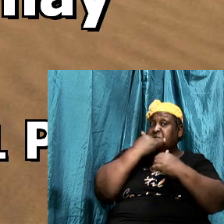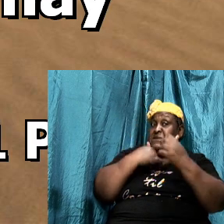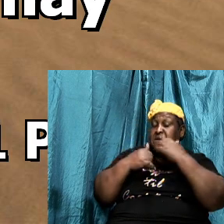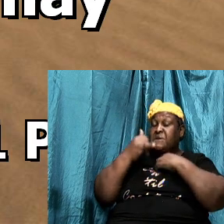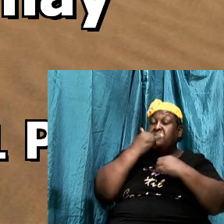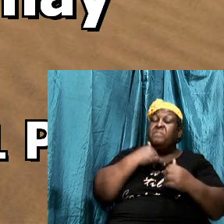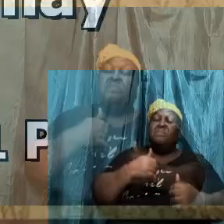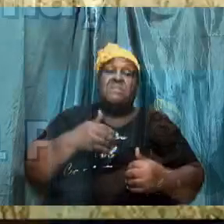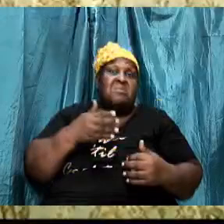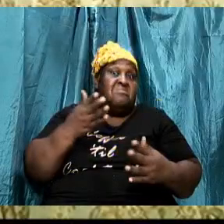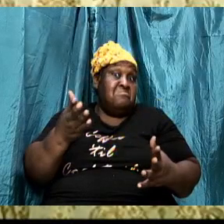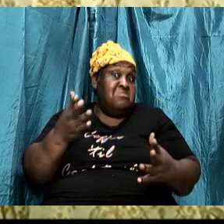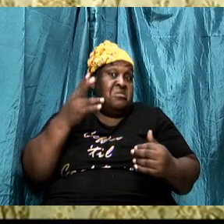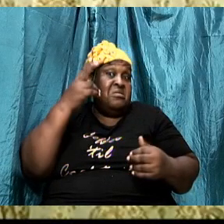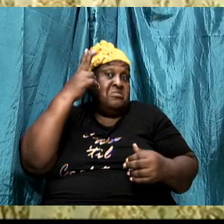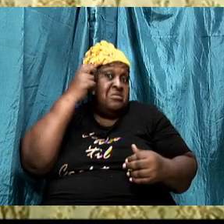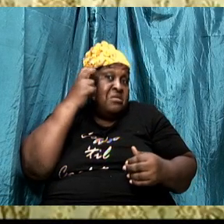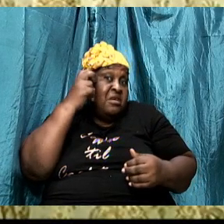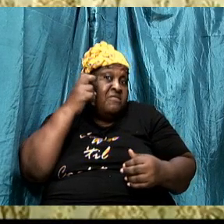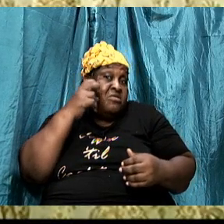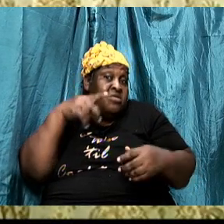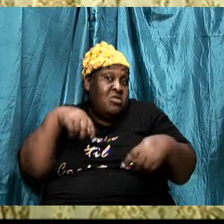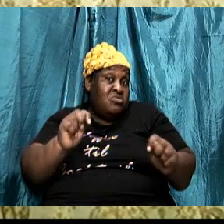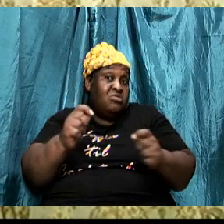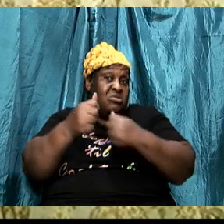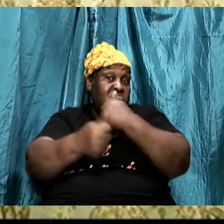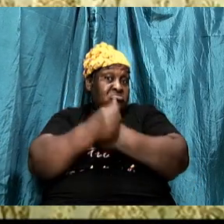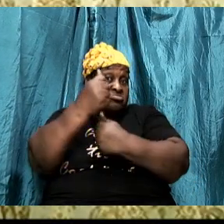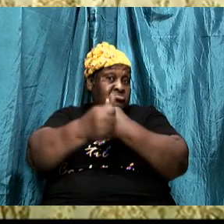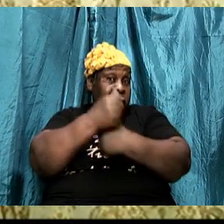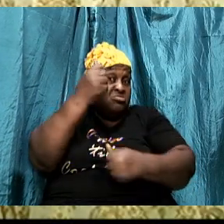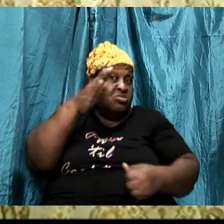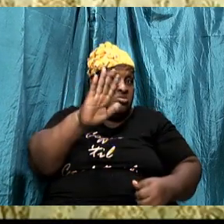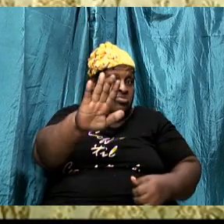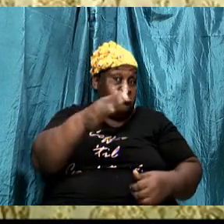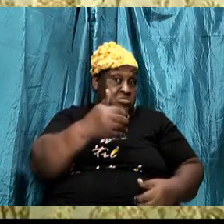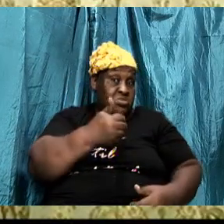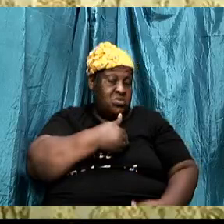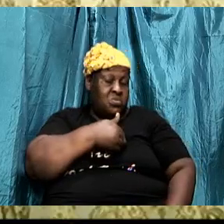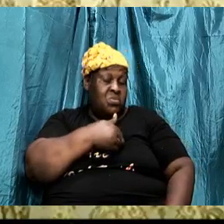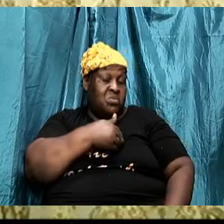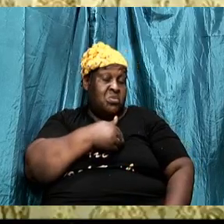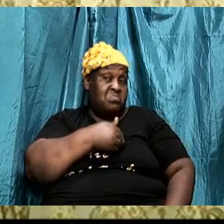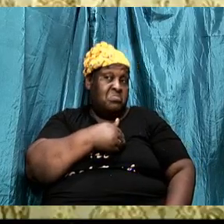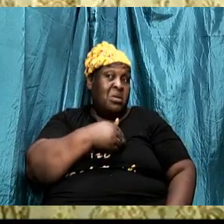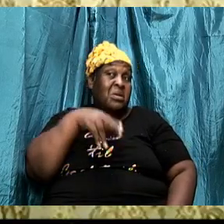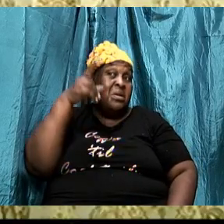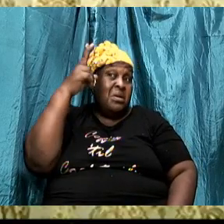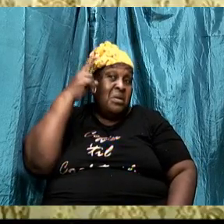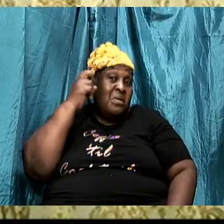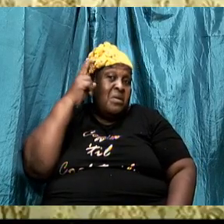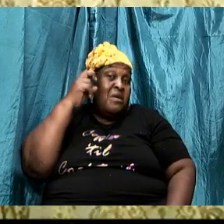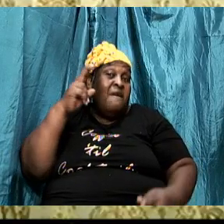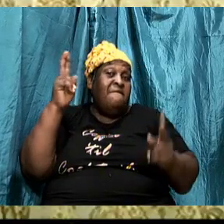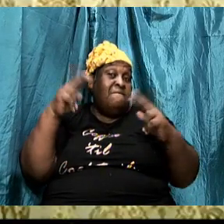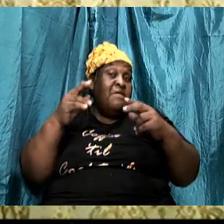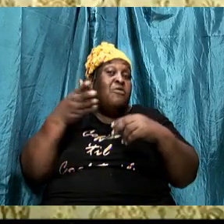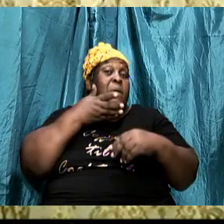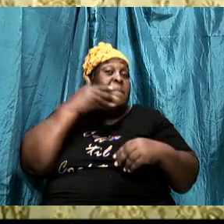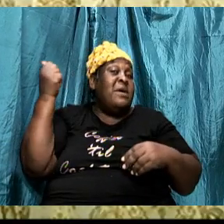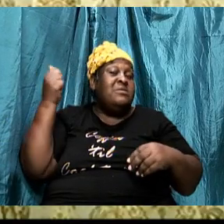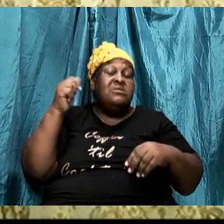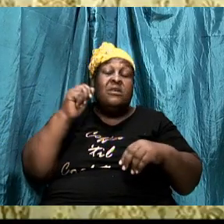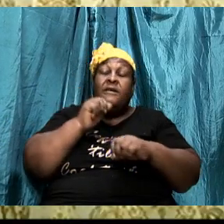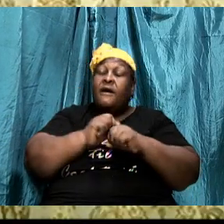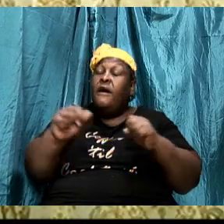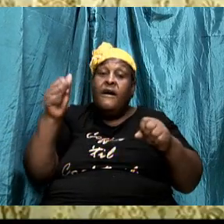to destroy your soul. There is an adversary that at your very best, you cannot defeat him. There is